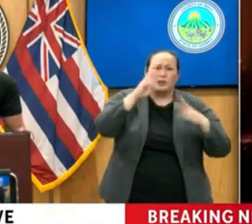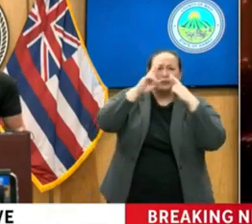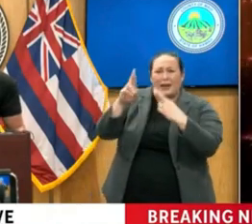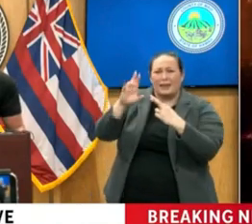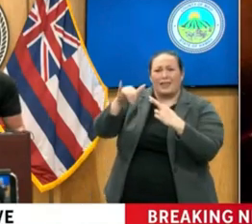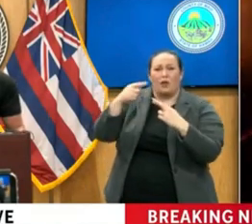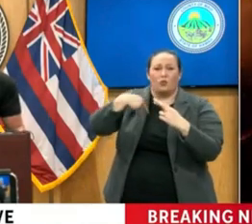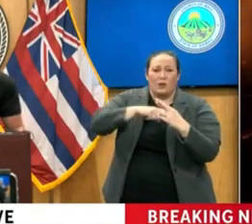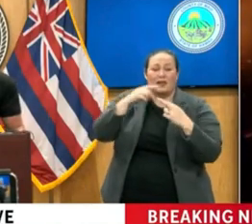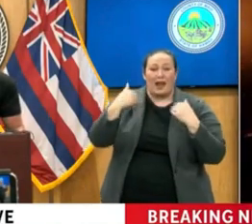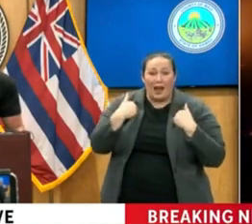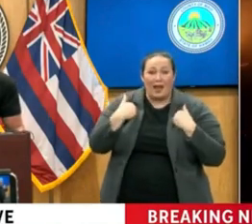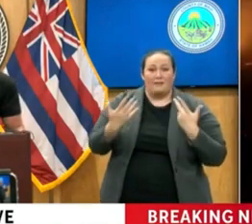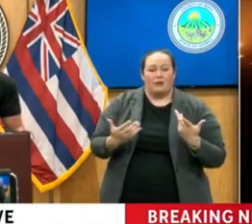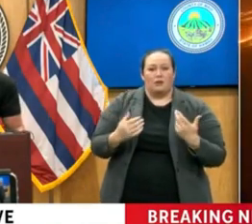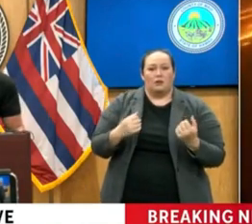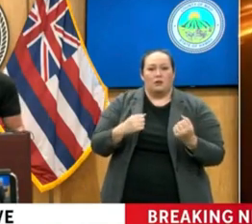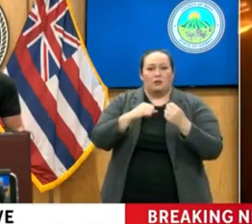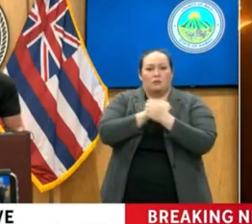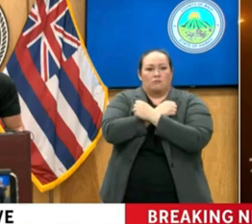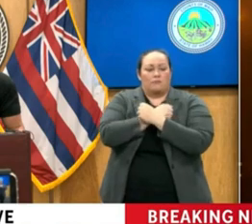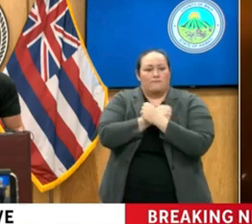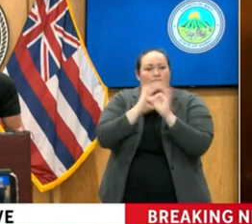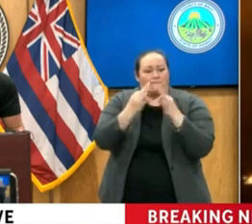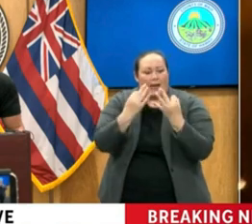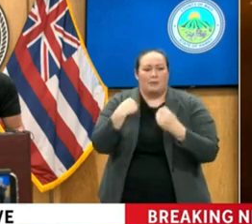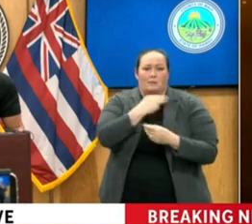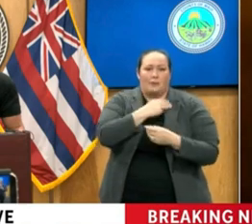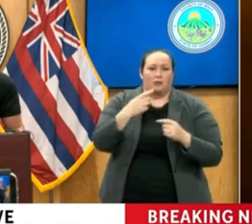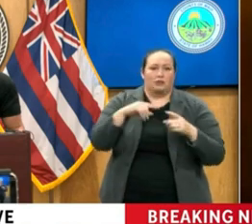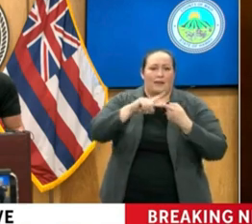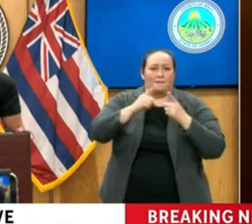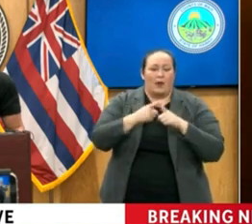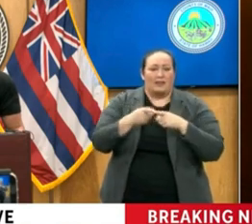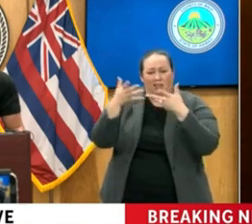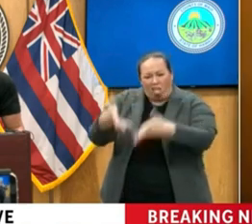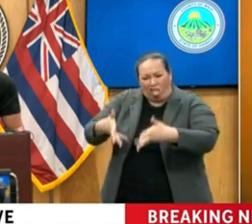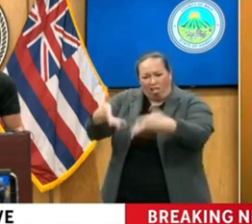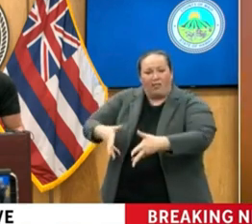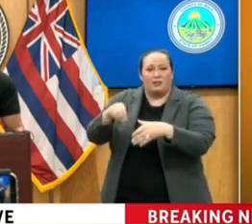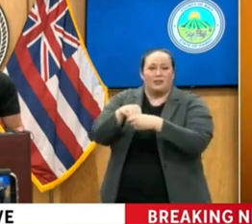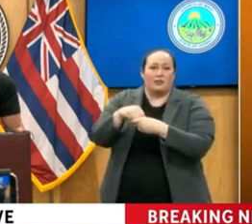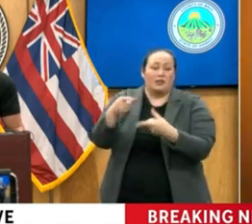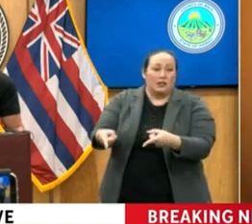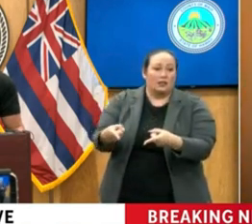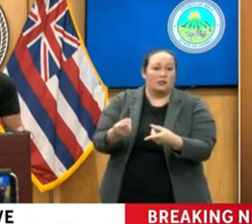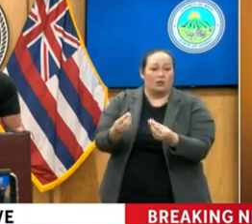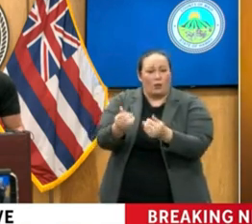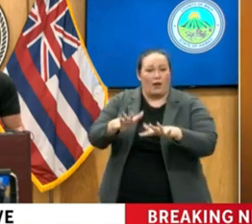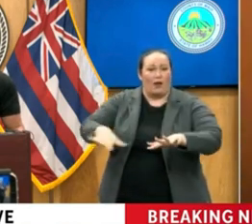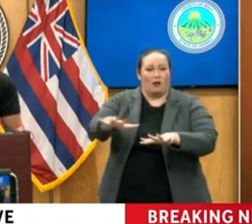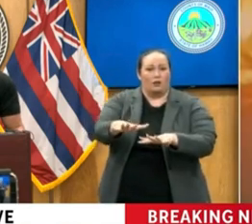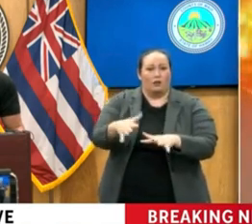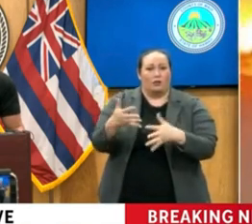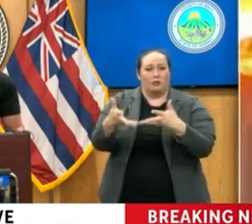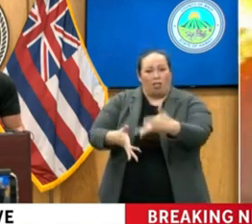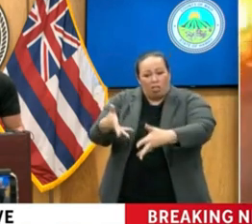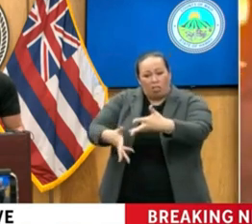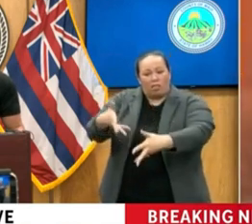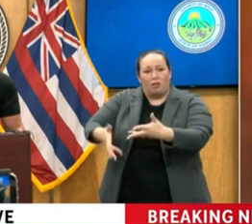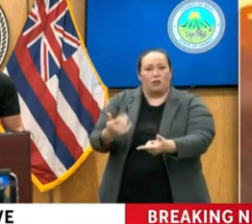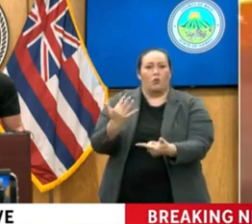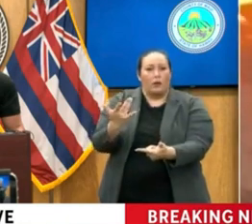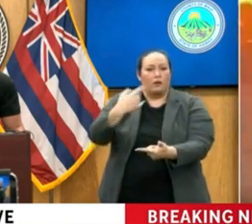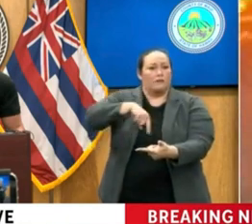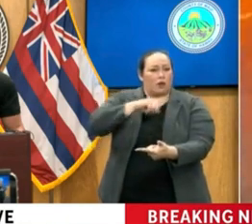that we've got loved ones in that earth, and we've got to do the right thing and get them out the right way. That's going to take time. I'll get the road open